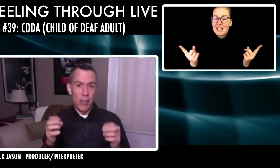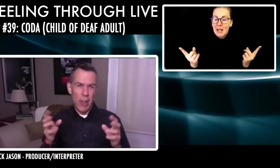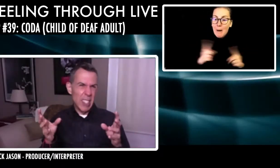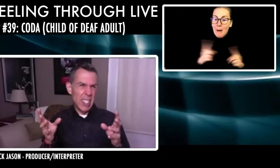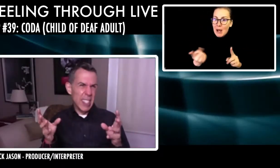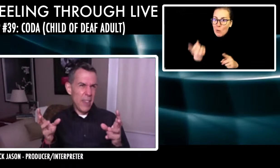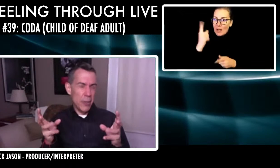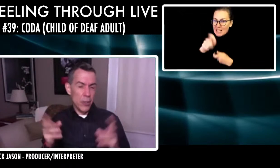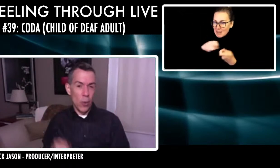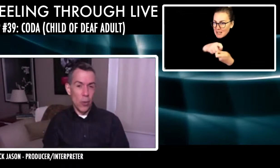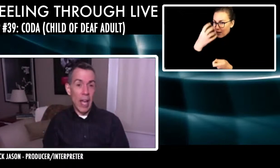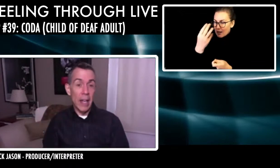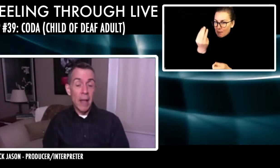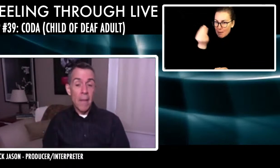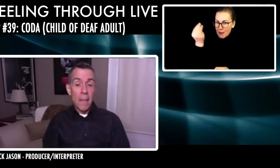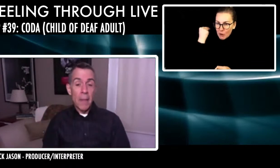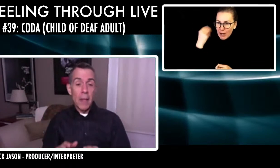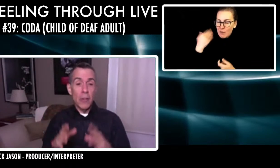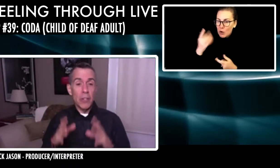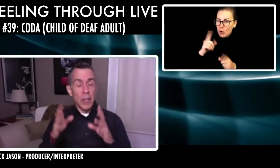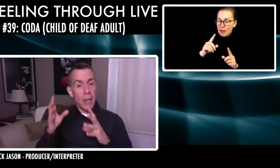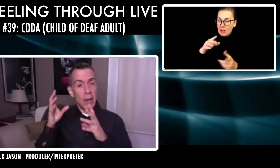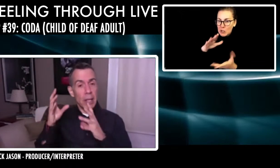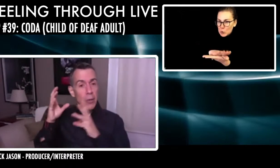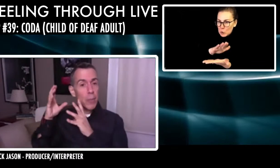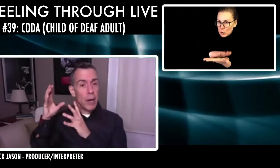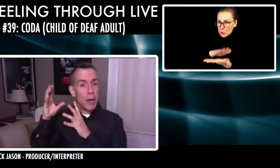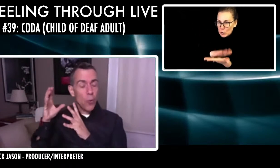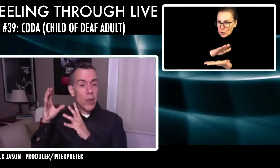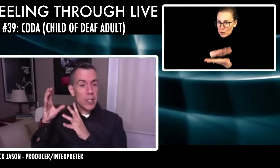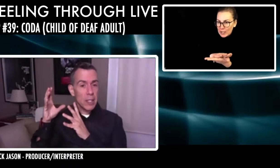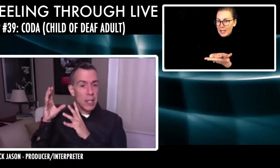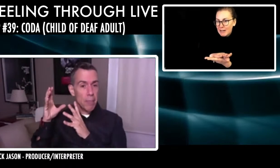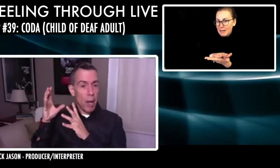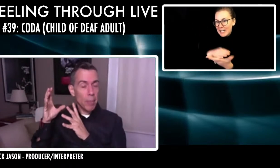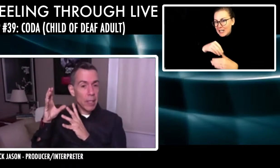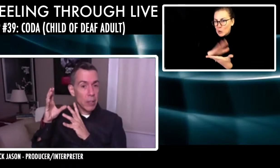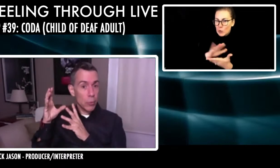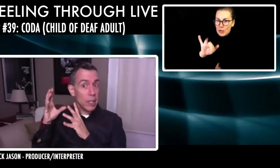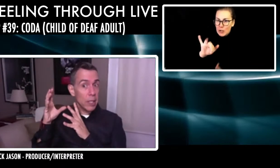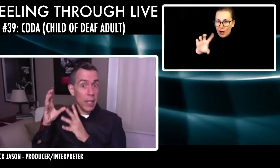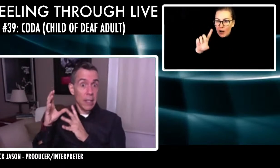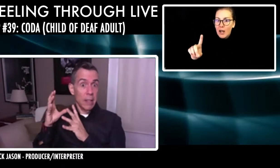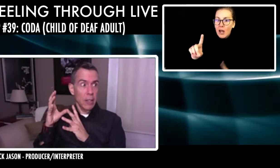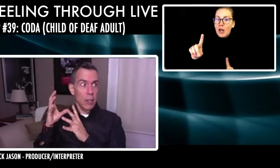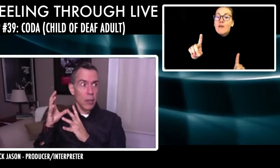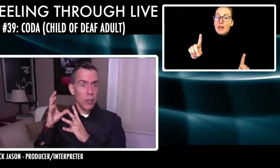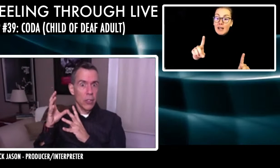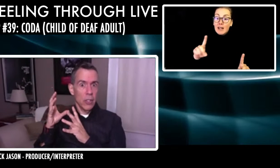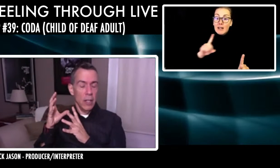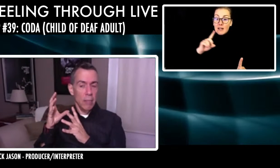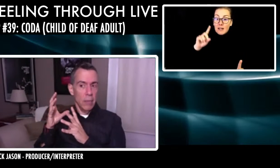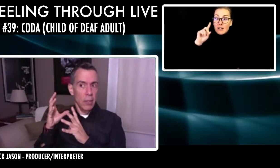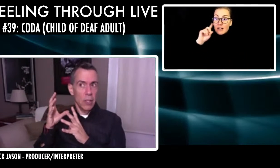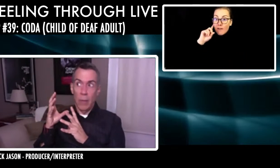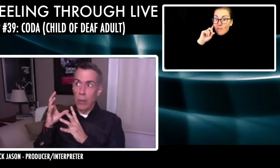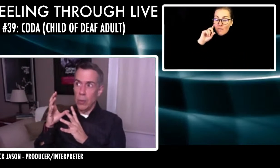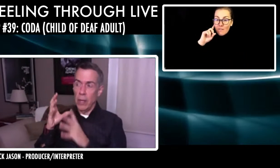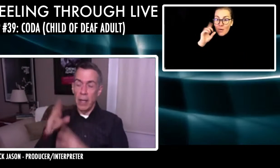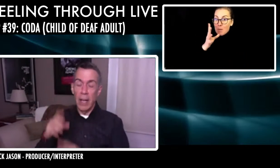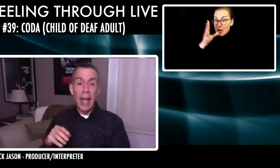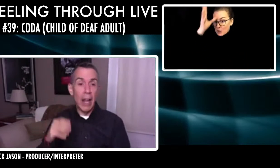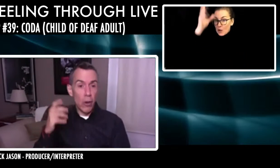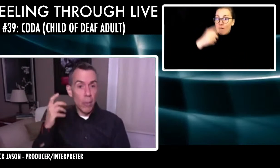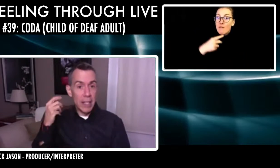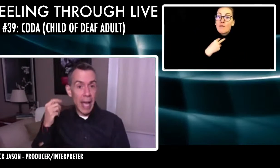schoolyard around seven years old. And there's a thing about hearing your parents' voices in public. That's really like your alerts, um, you to like